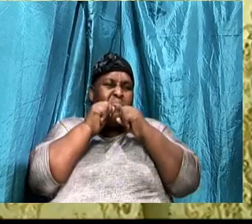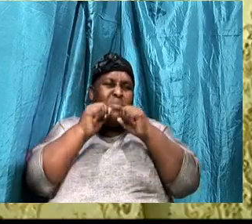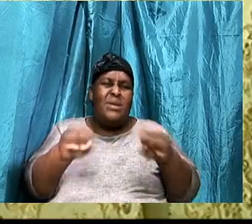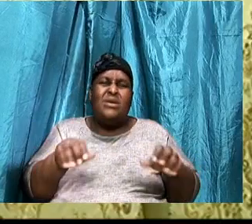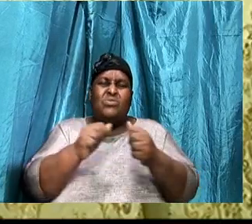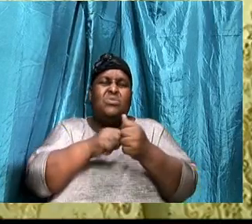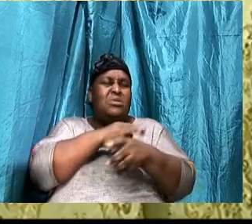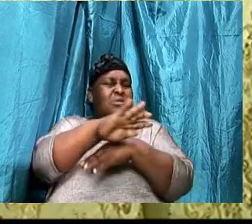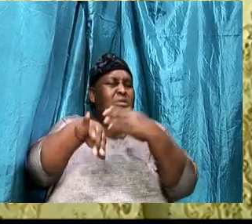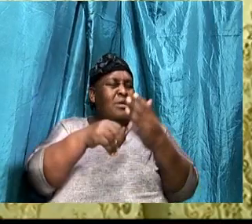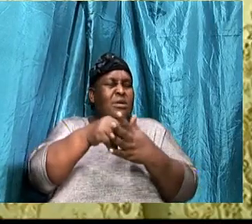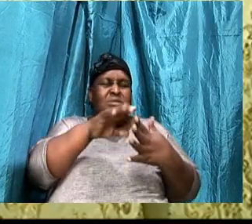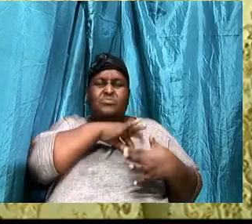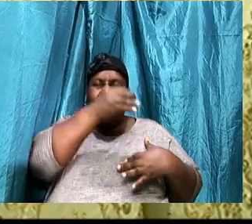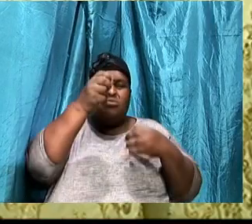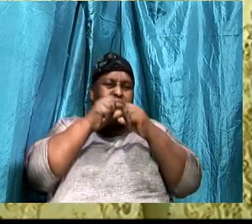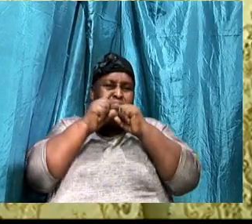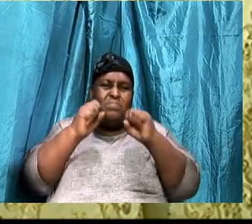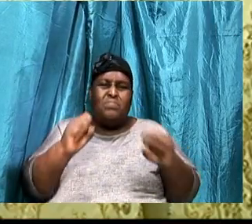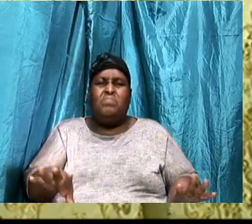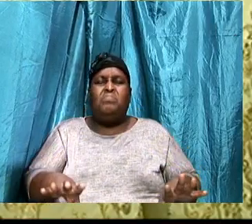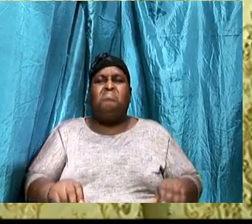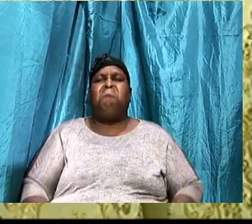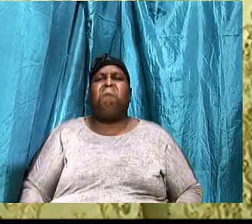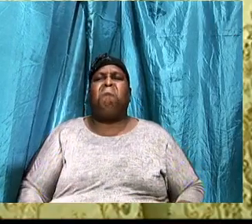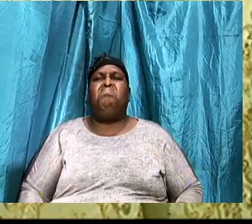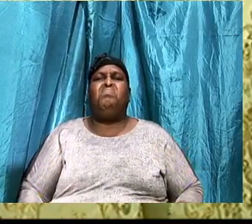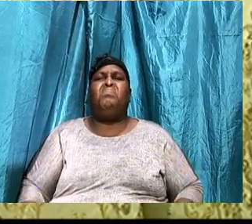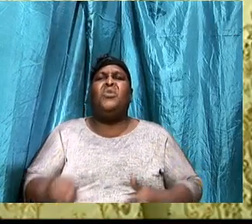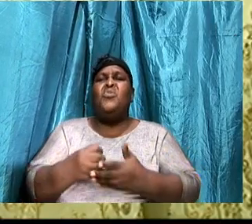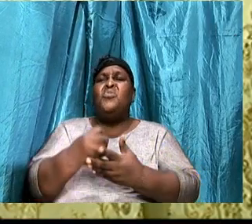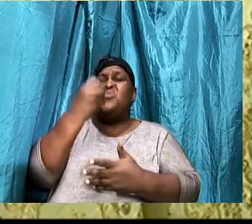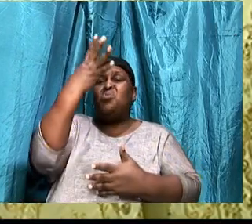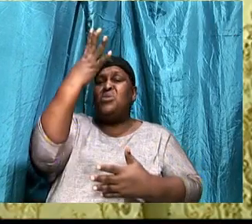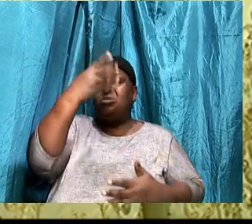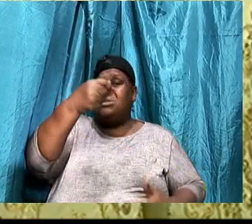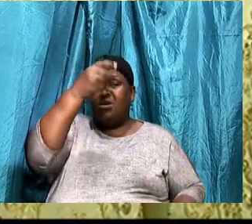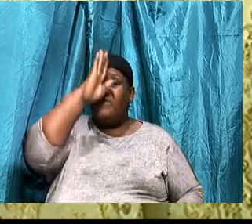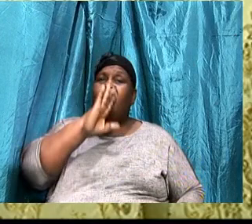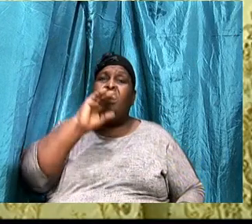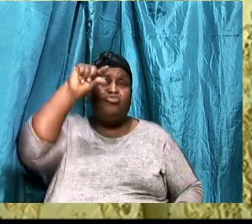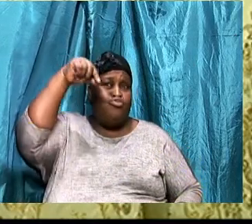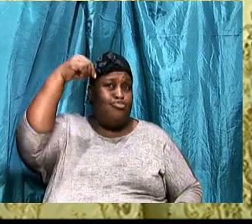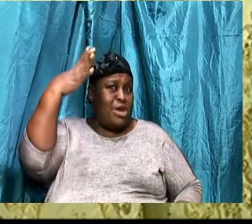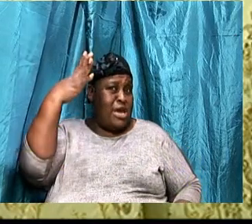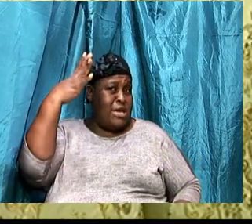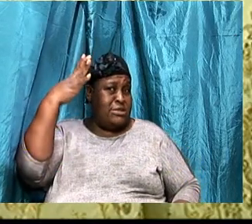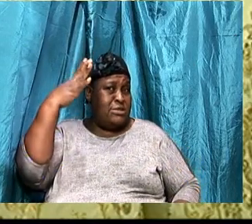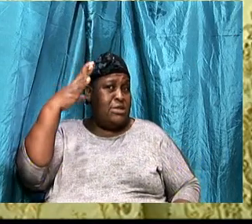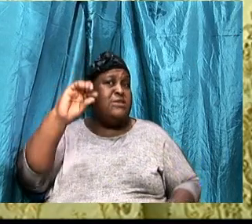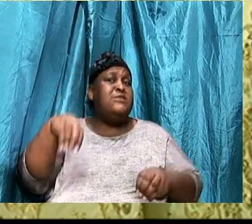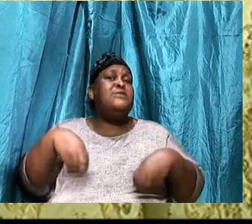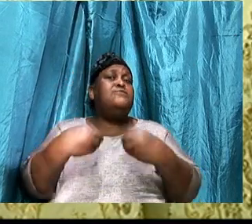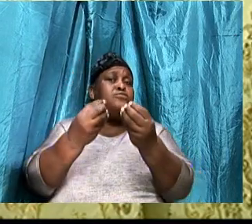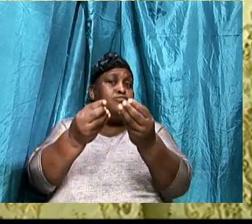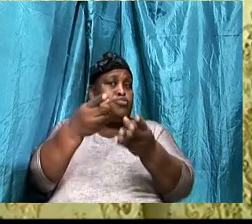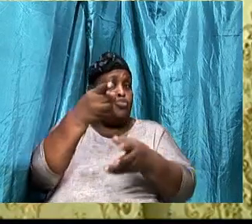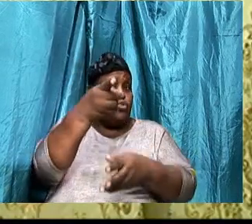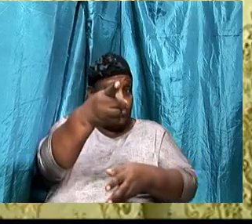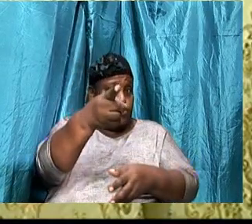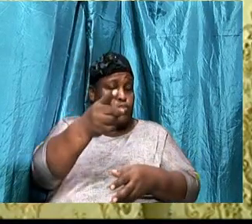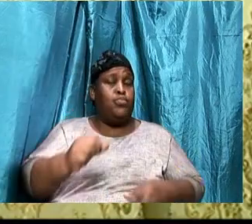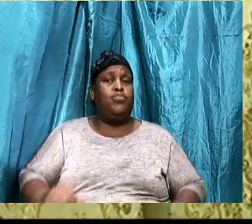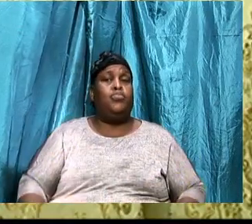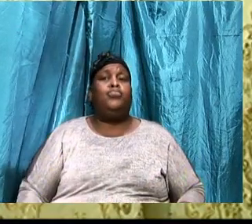In verse, 7 to 8, He said, The riches of God, Grace, Is abound to you, Grace means,